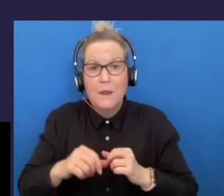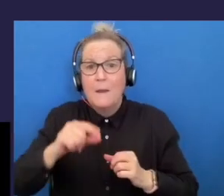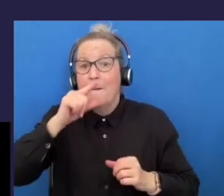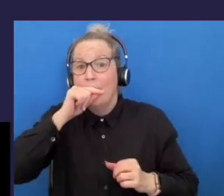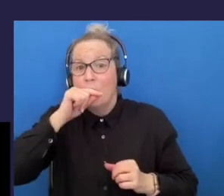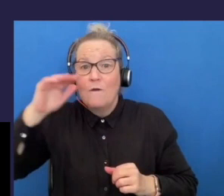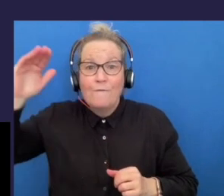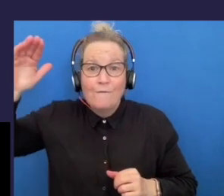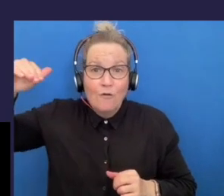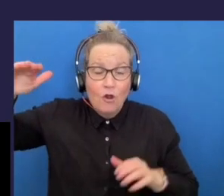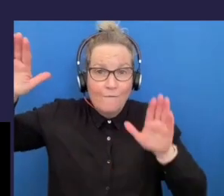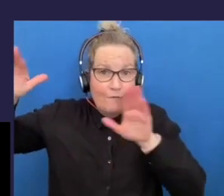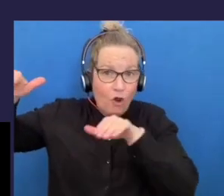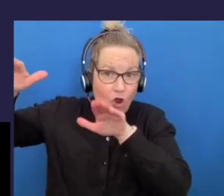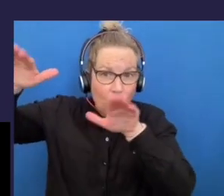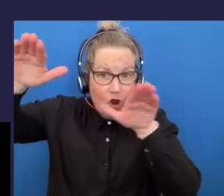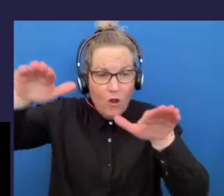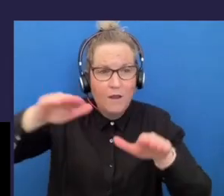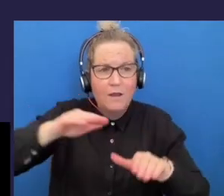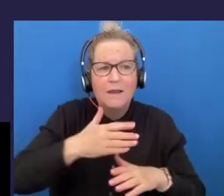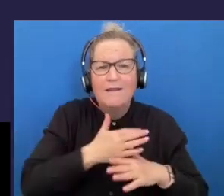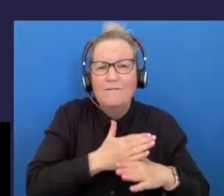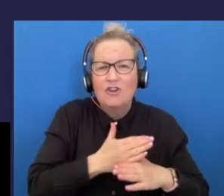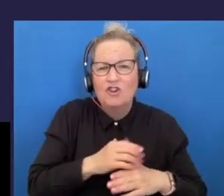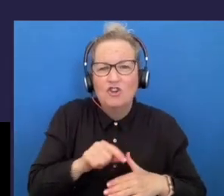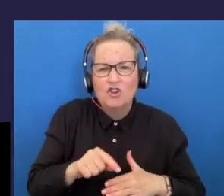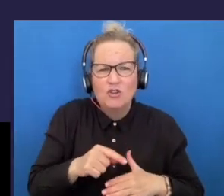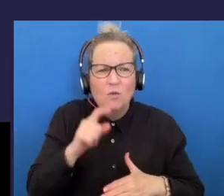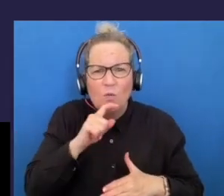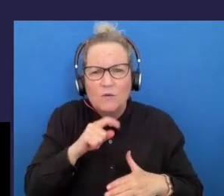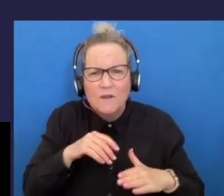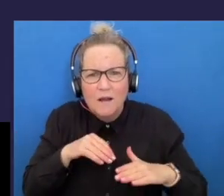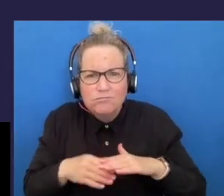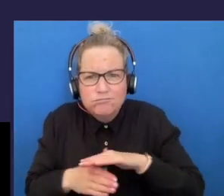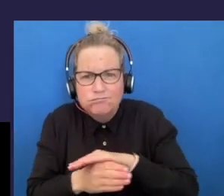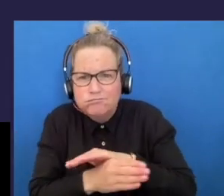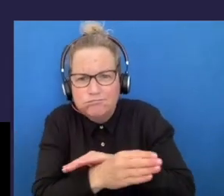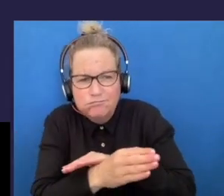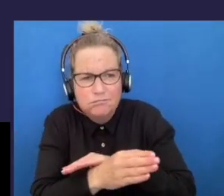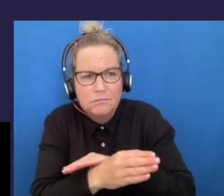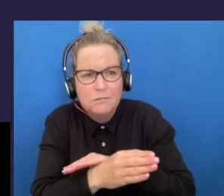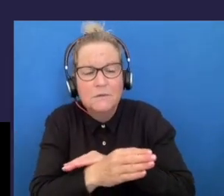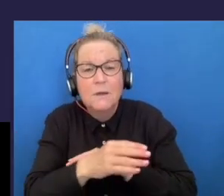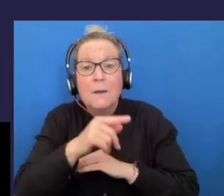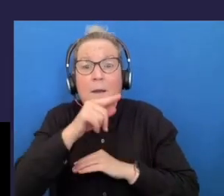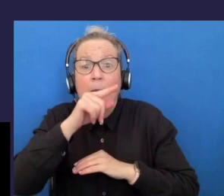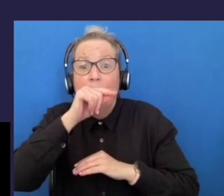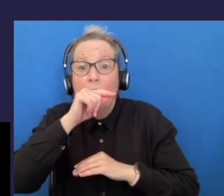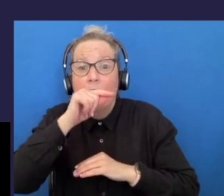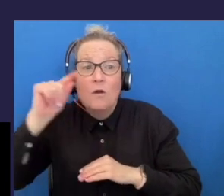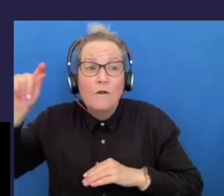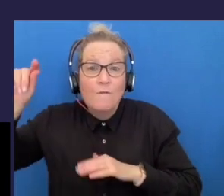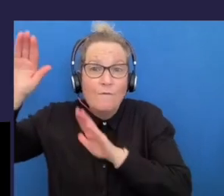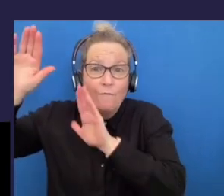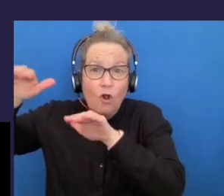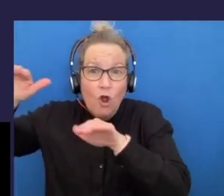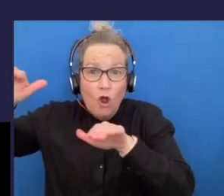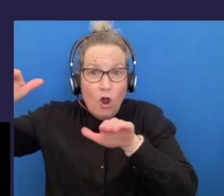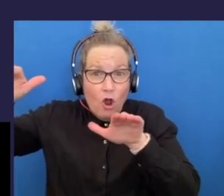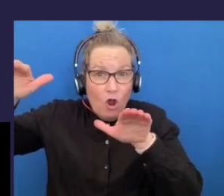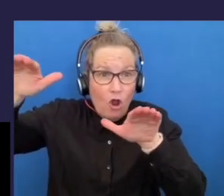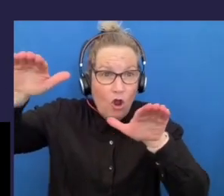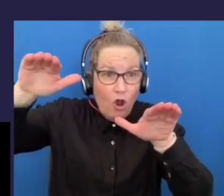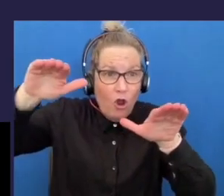and the fish is below so what the bird can do they can fly into the top of that tree form that top part of that heart